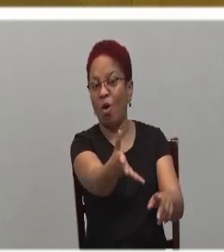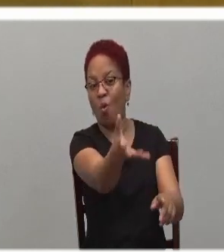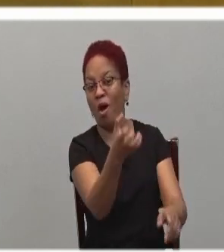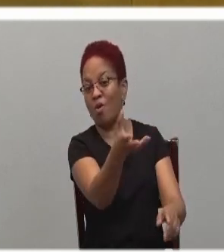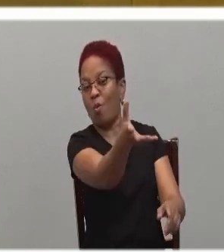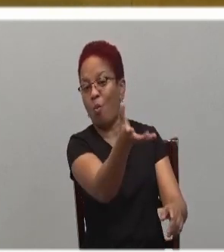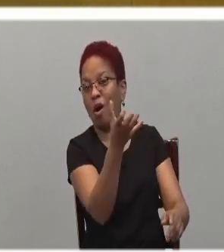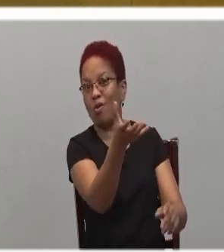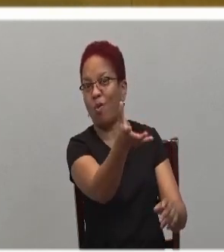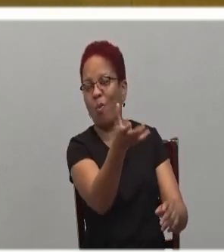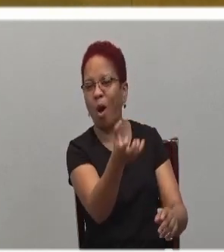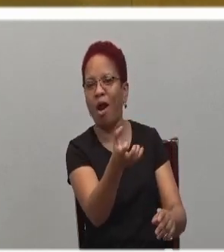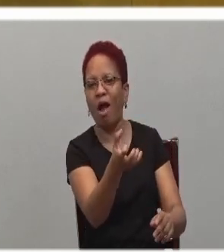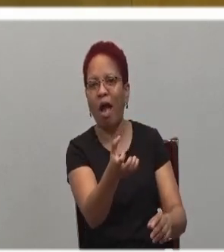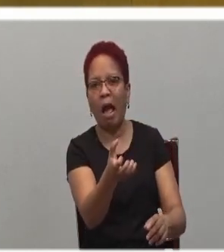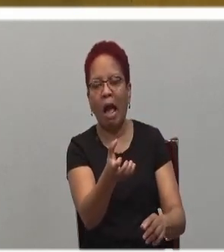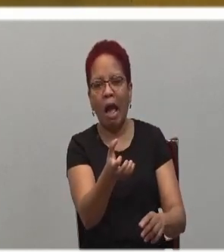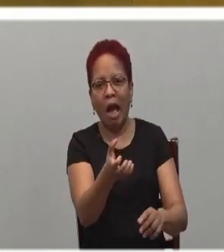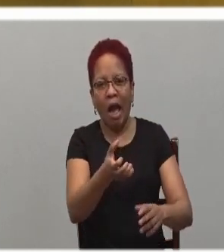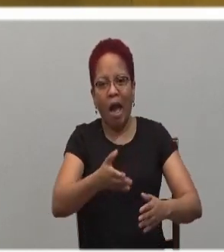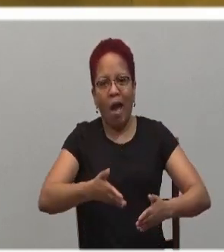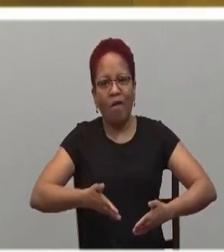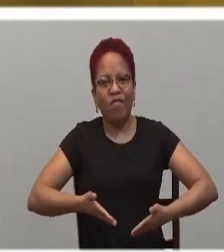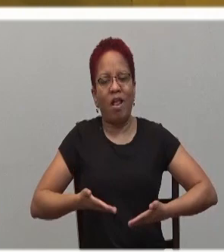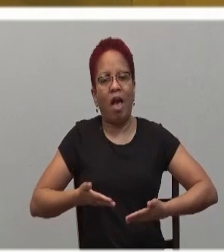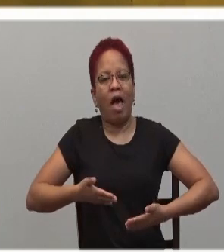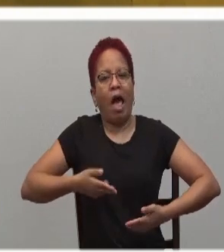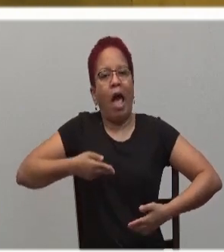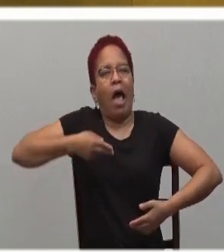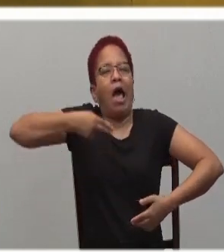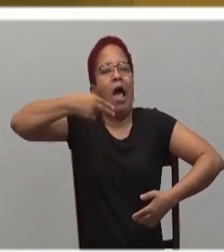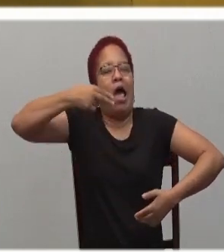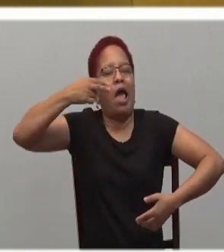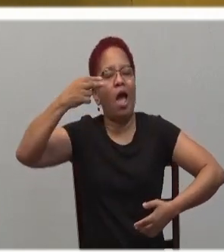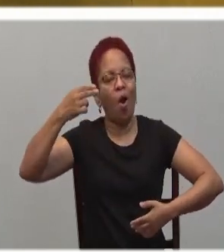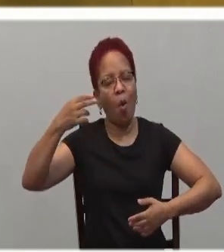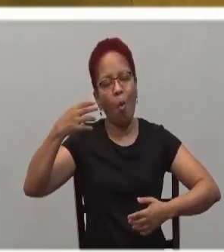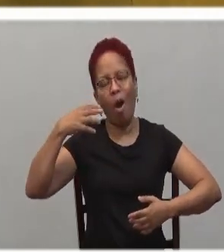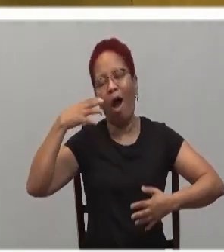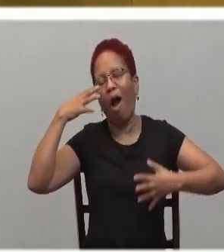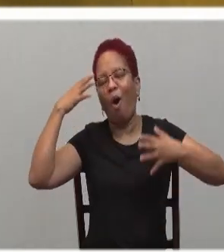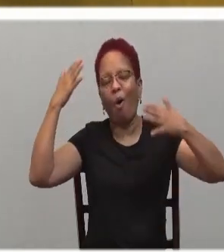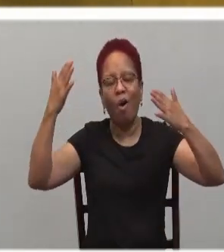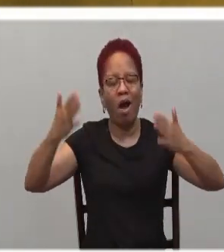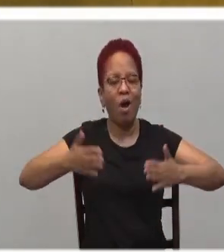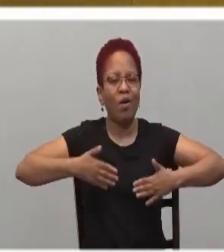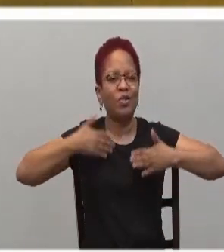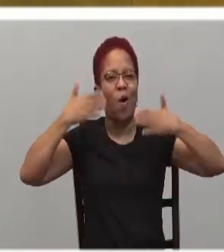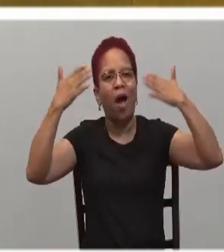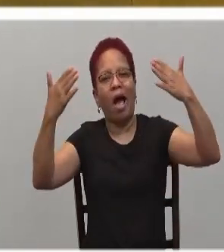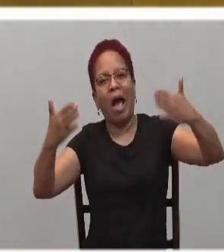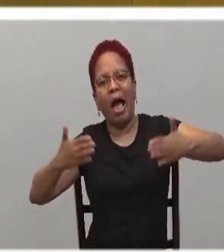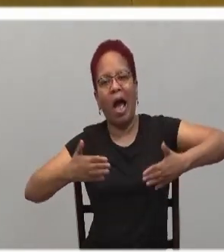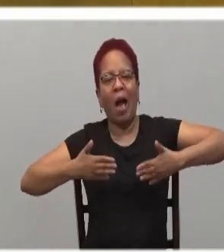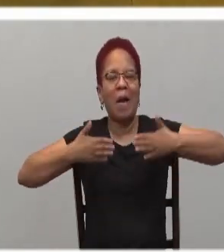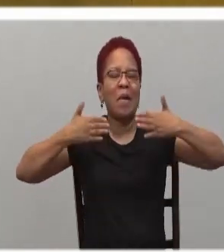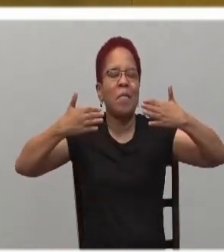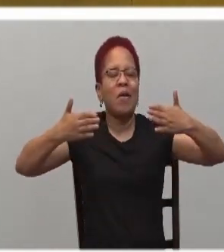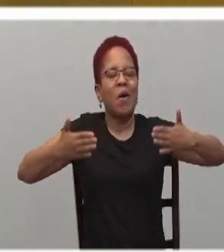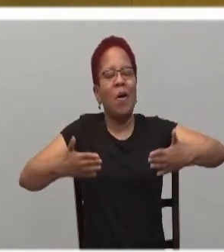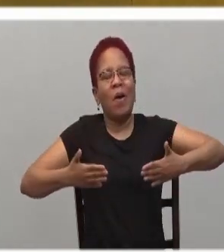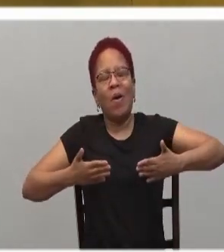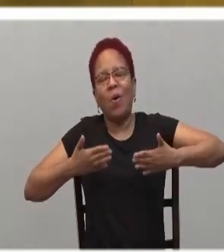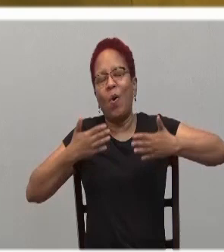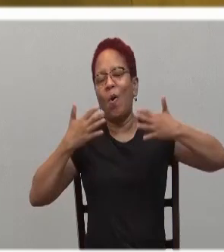it, we are on a high. We are ecstatic. We are excited. We are elated.